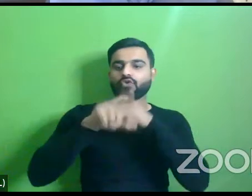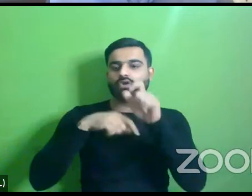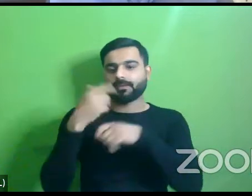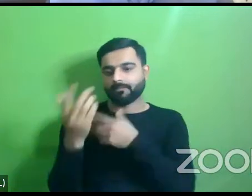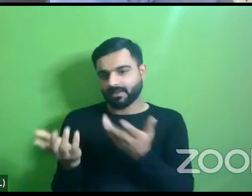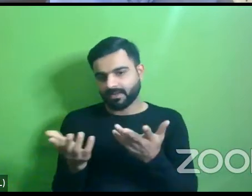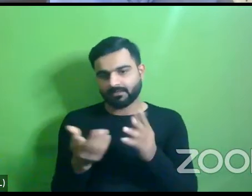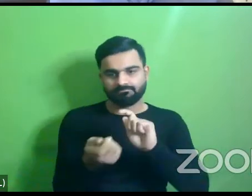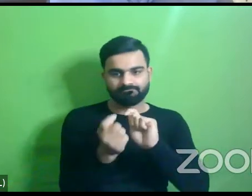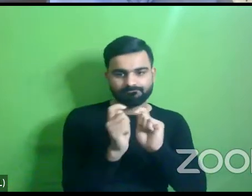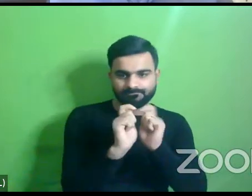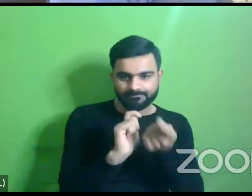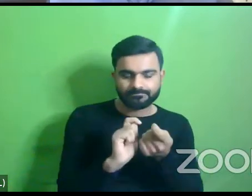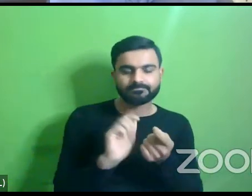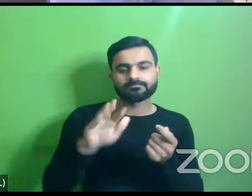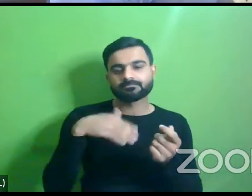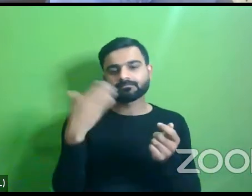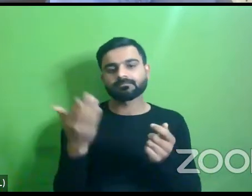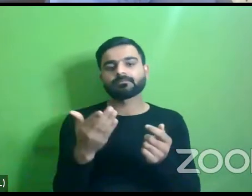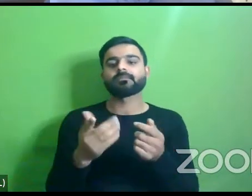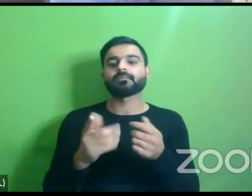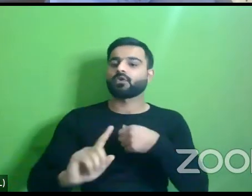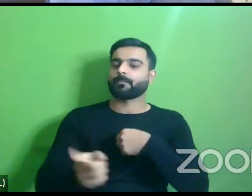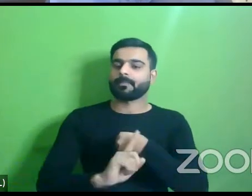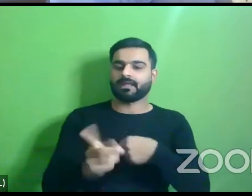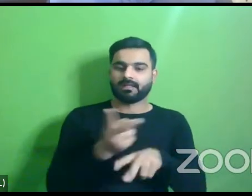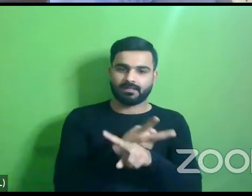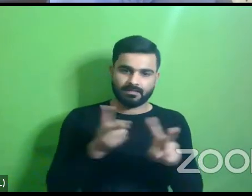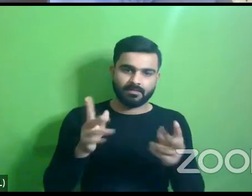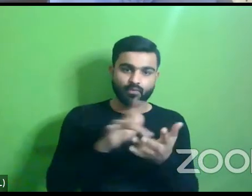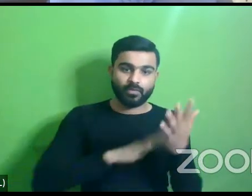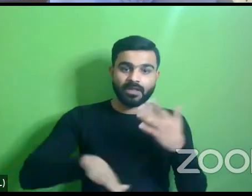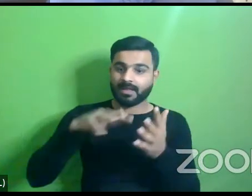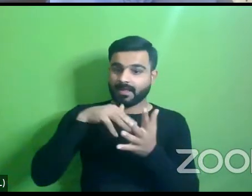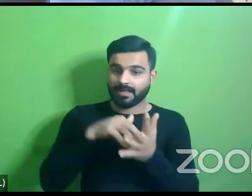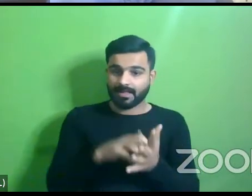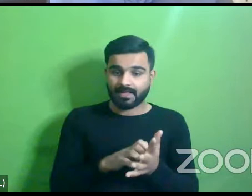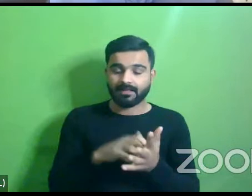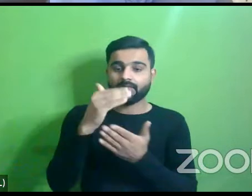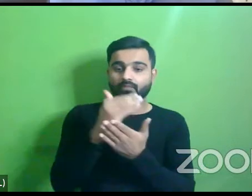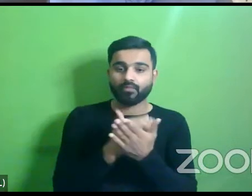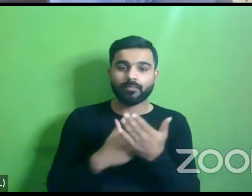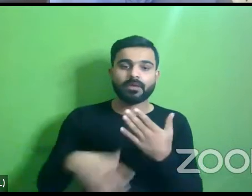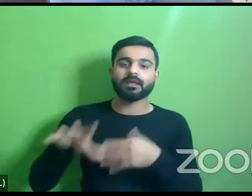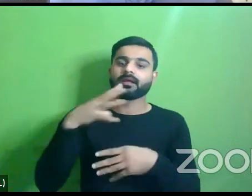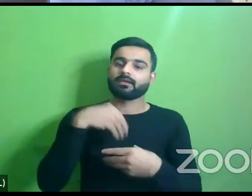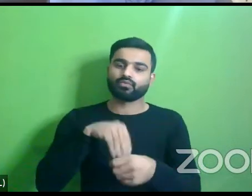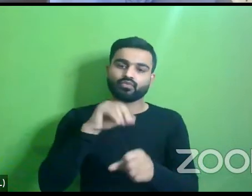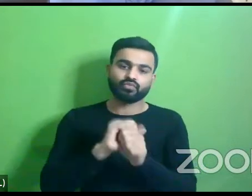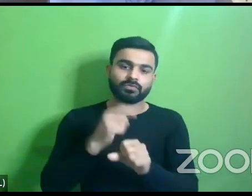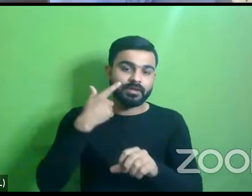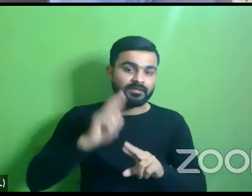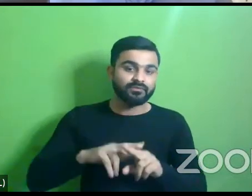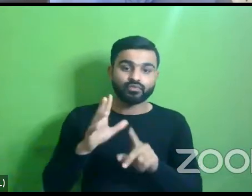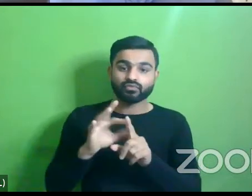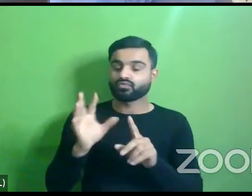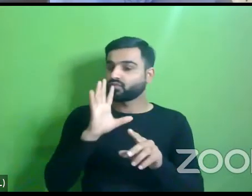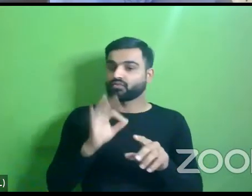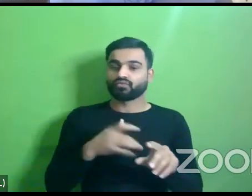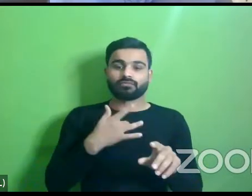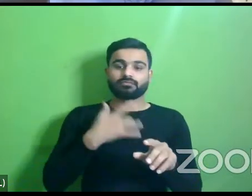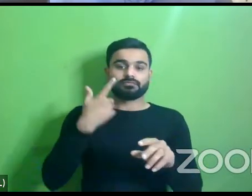implement it as well as penalties so what where we lack is actually even the penalization so what if one doesn't really